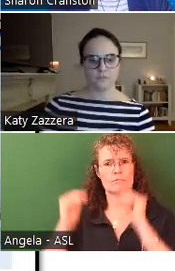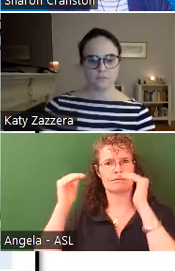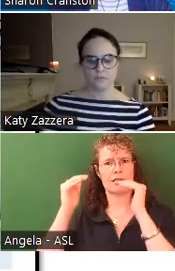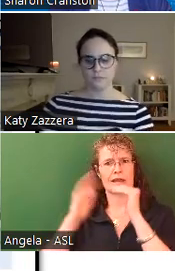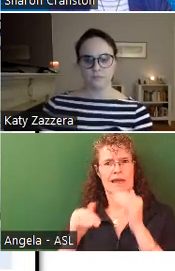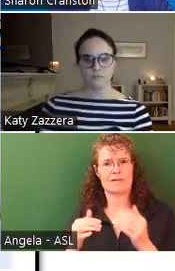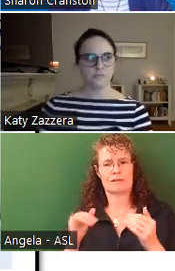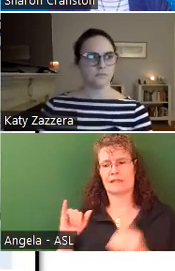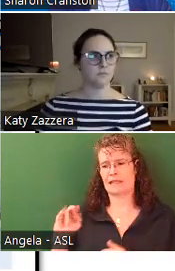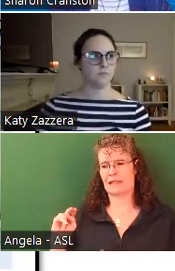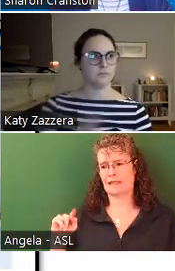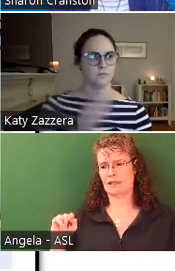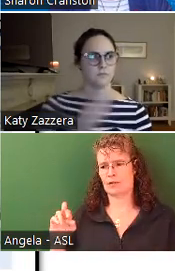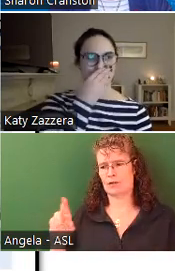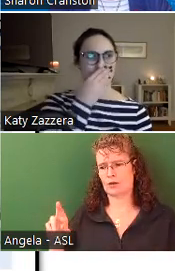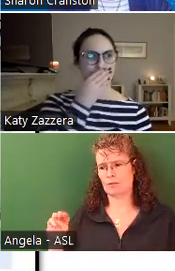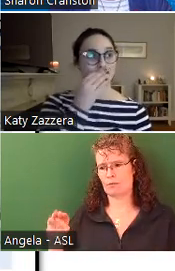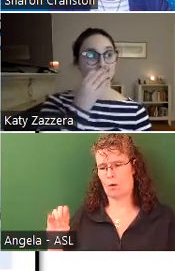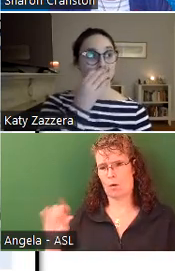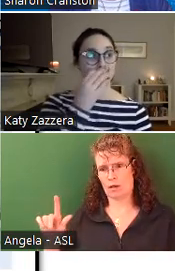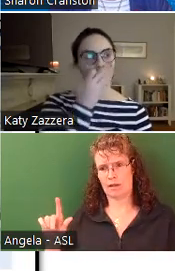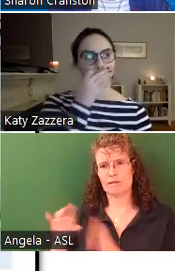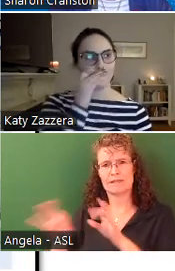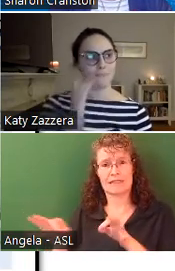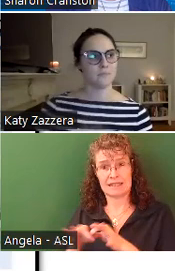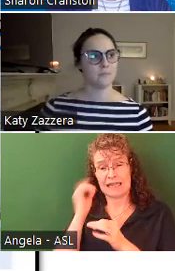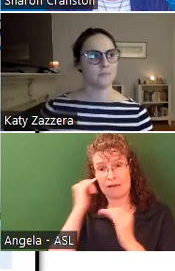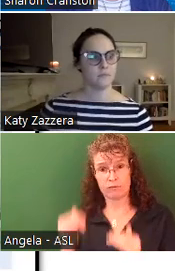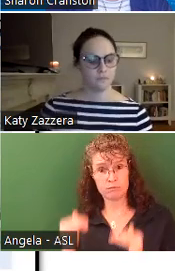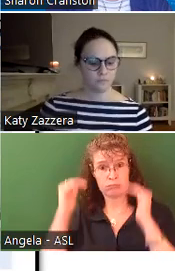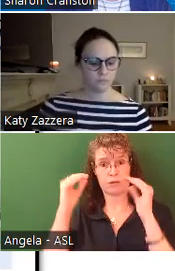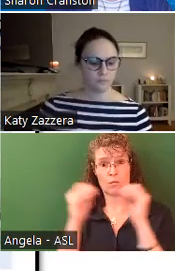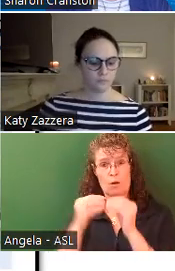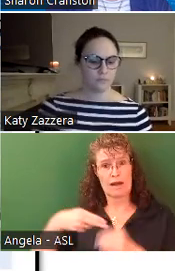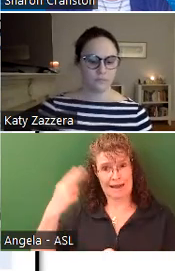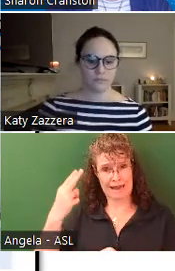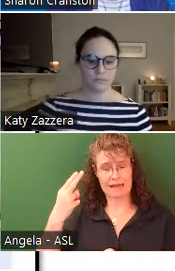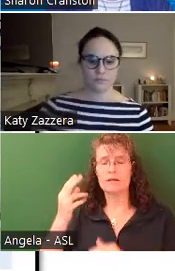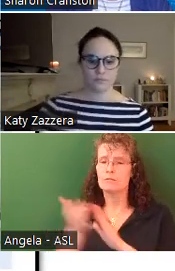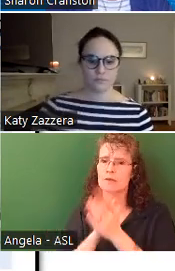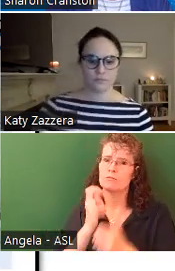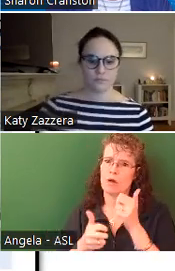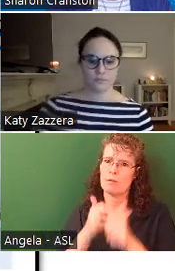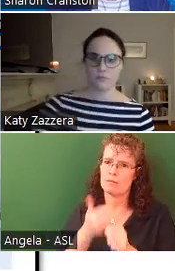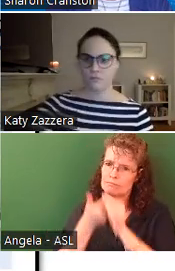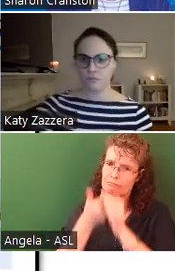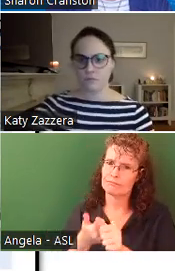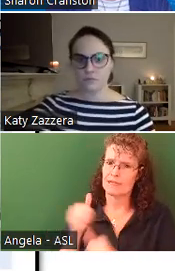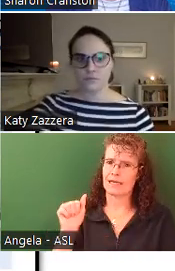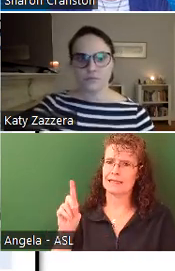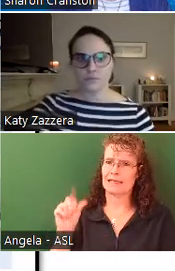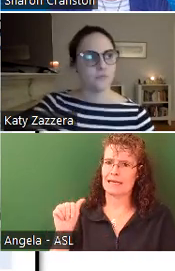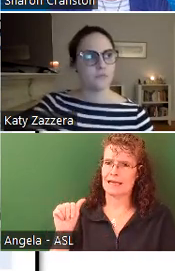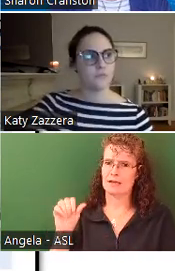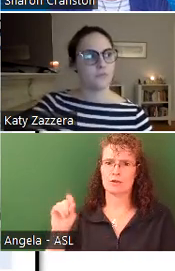Intermodal Facility. And if we were to raise it any higher, it becomes a problem maintaining the ADA compliant slope on the gangway.